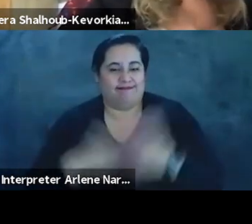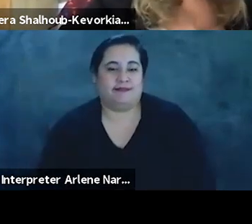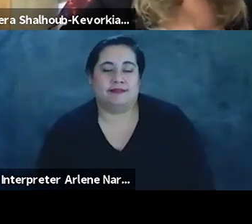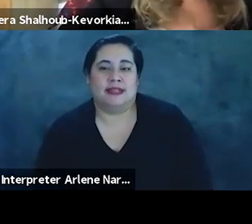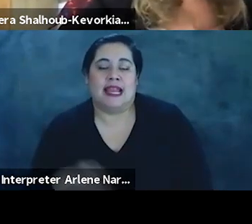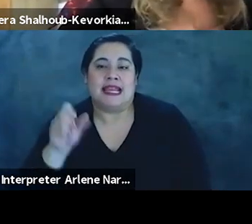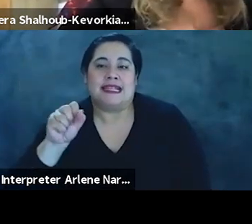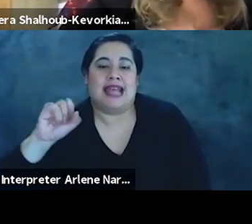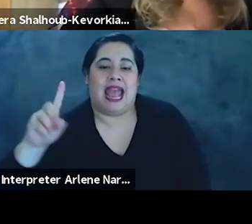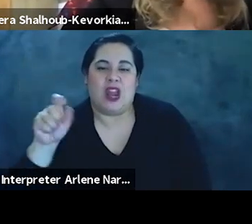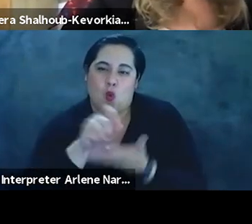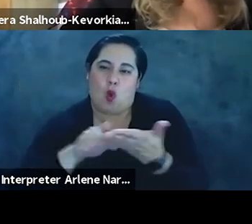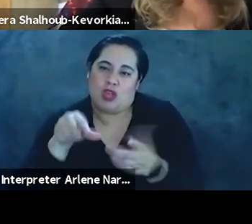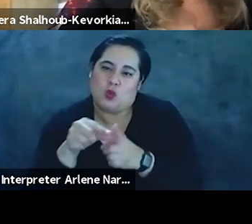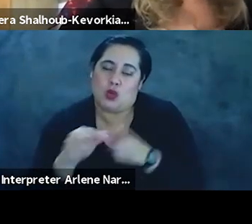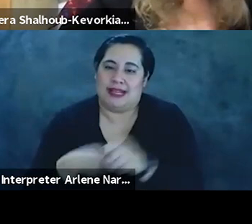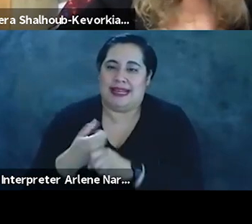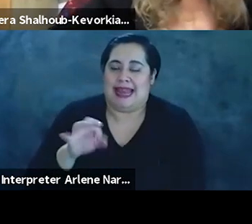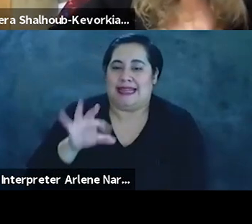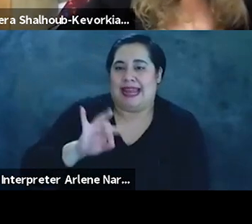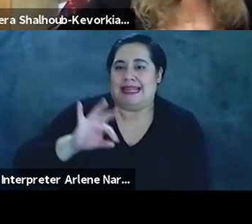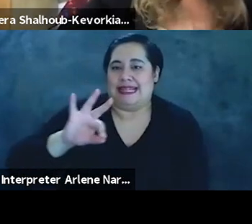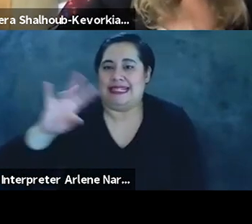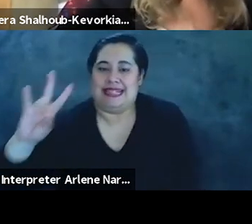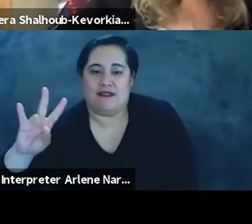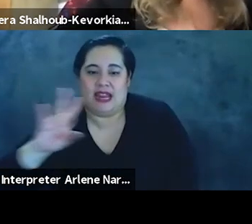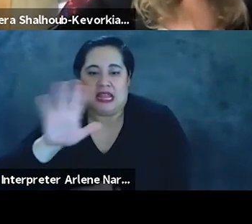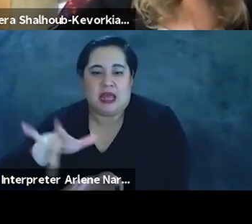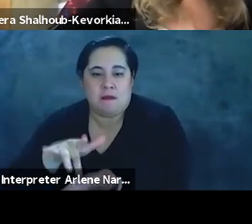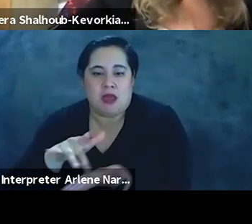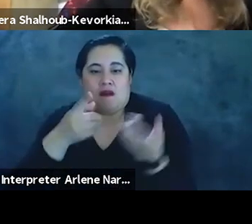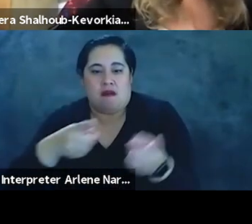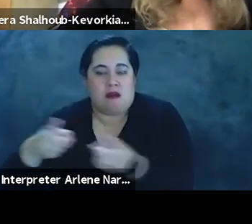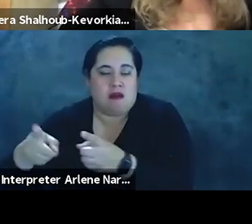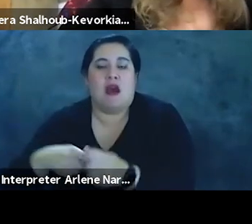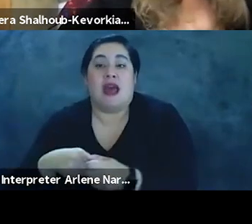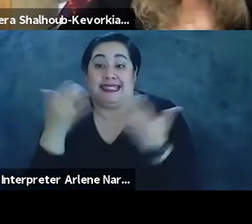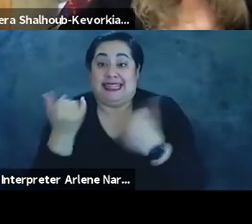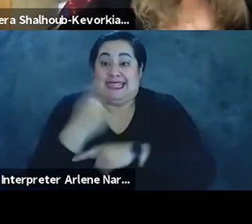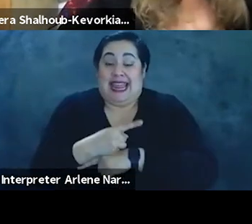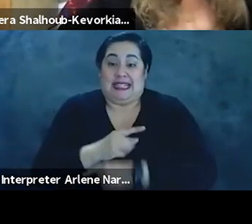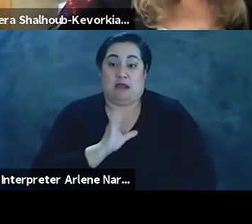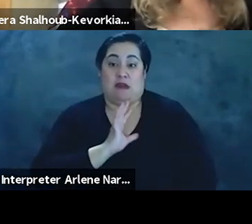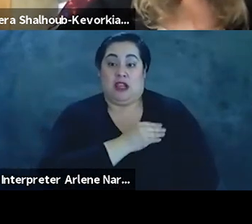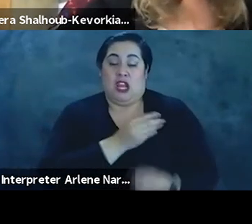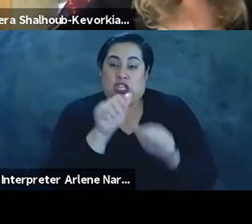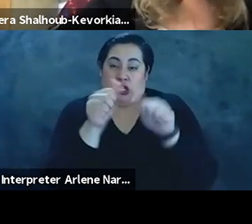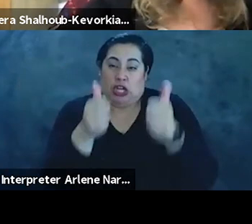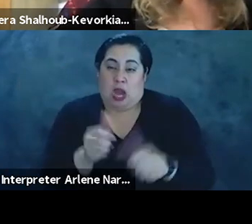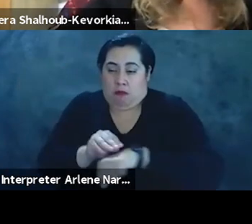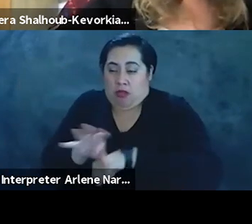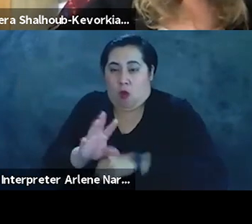Saeed wrote these words in 1997 in the midst of Oslo's delusions. Today, as Palestinians shake the world with their